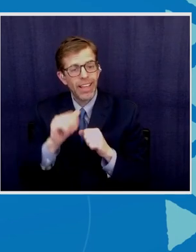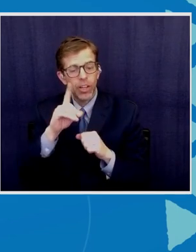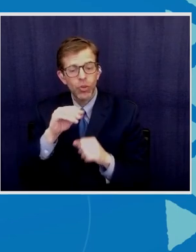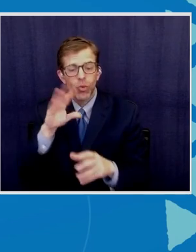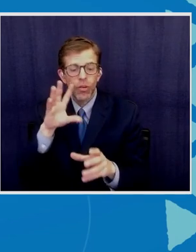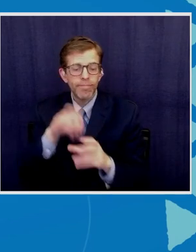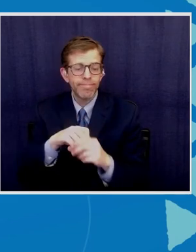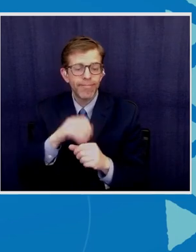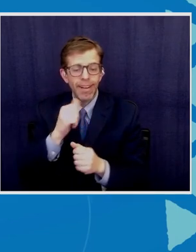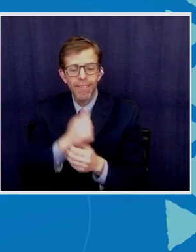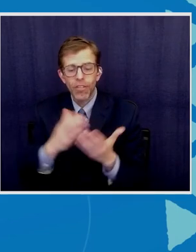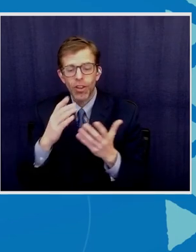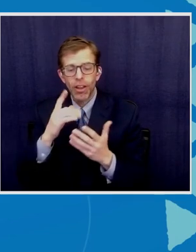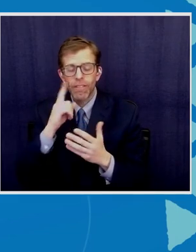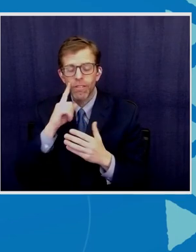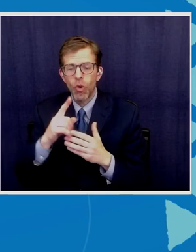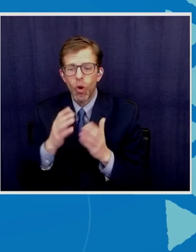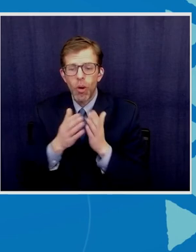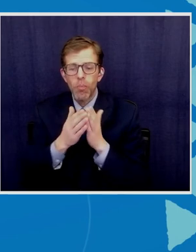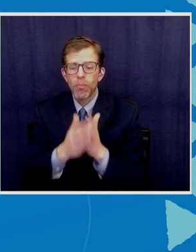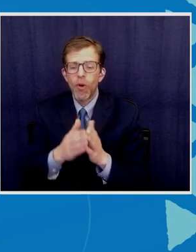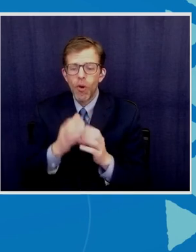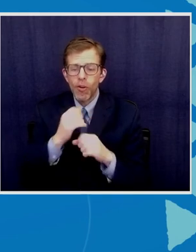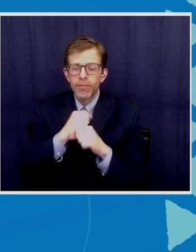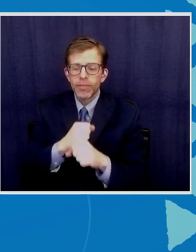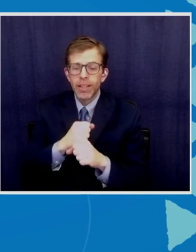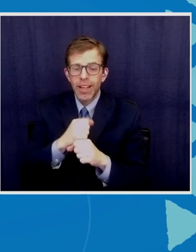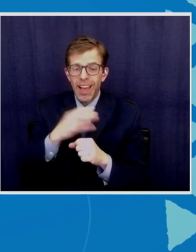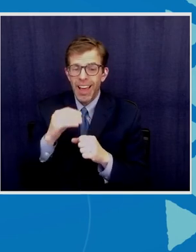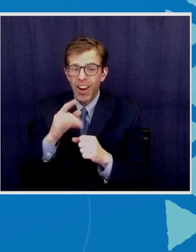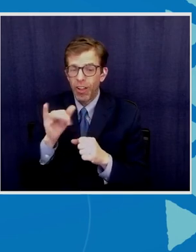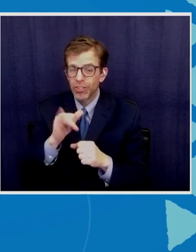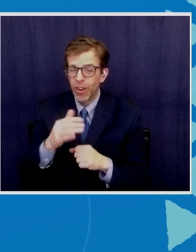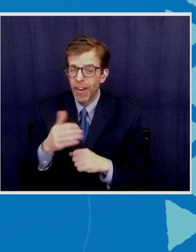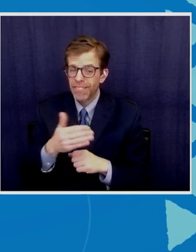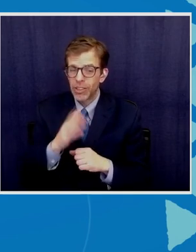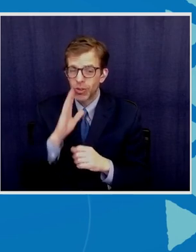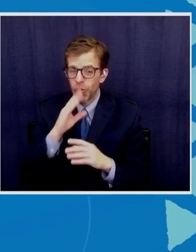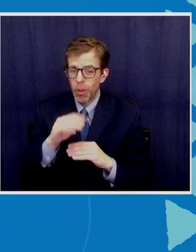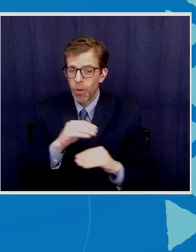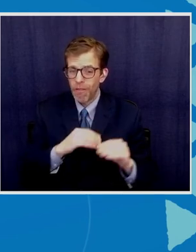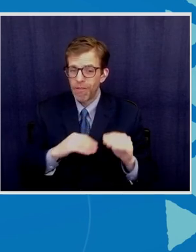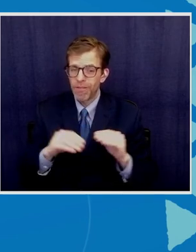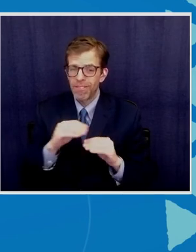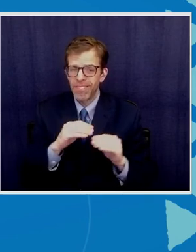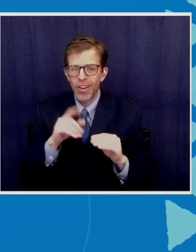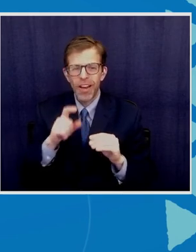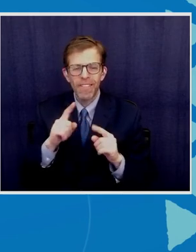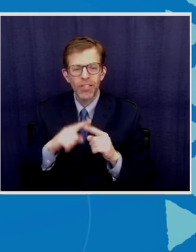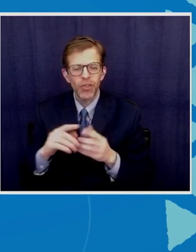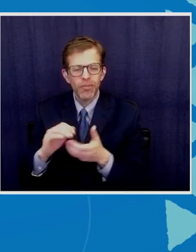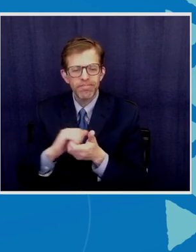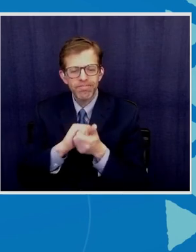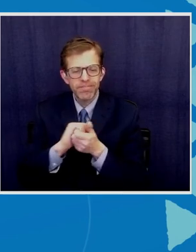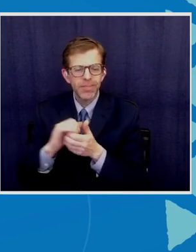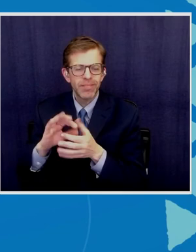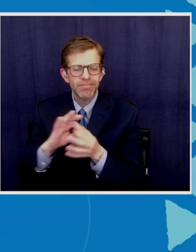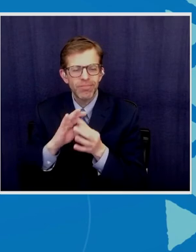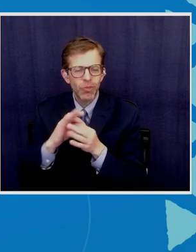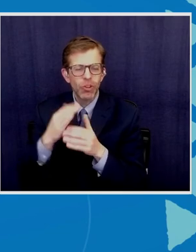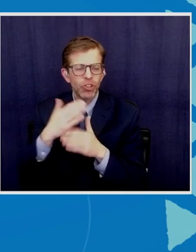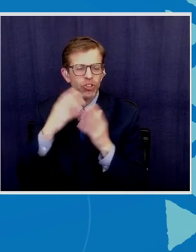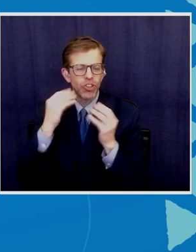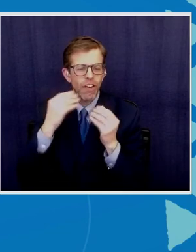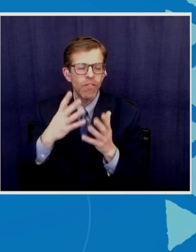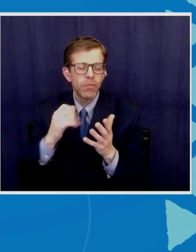threats alone but so and fish move and so you need to coordinate and share information so in that regard I